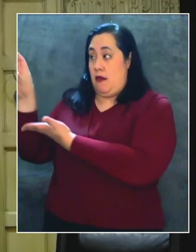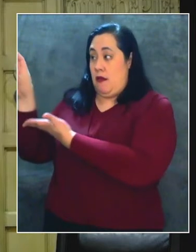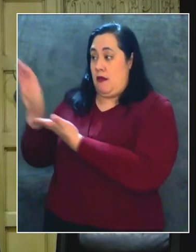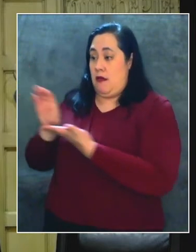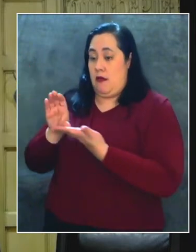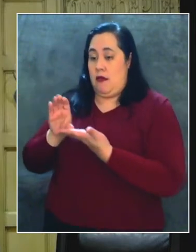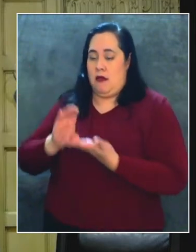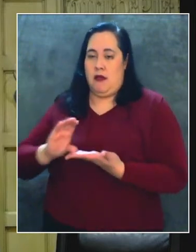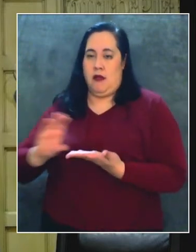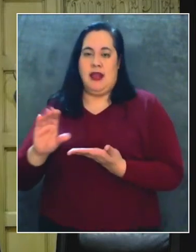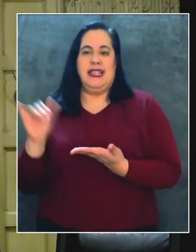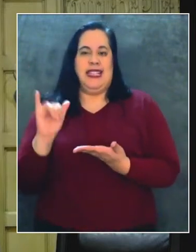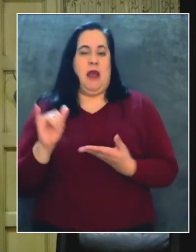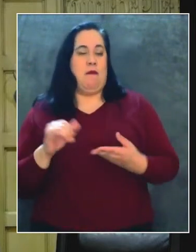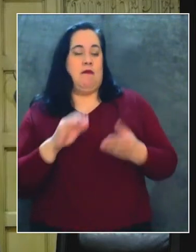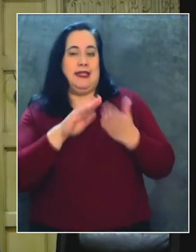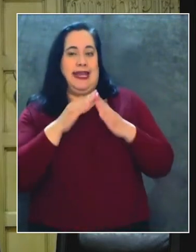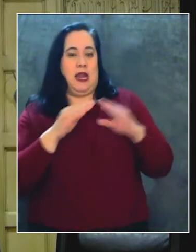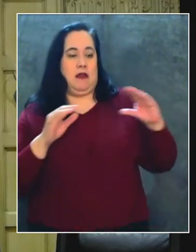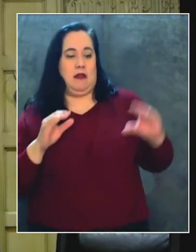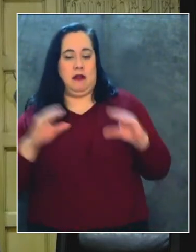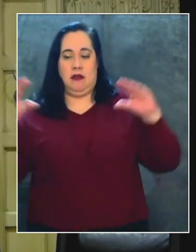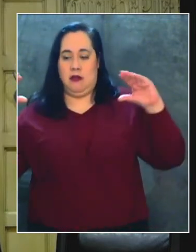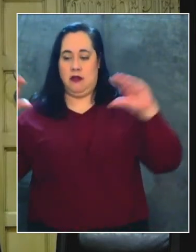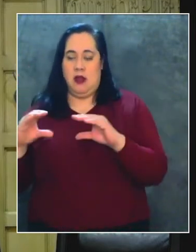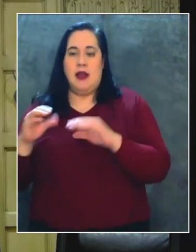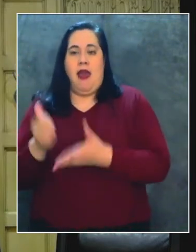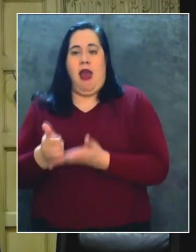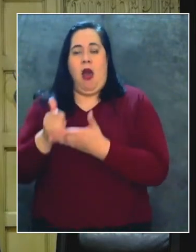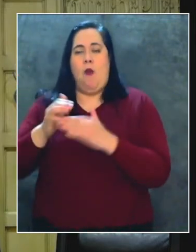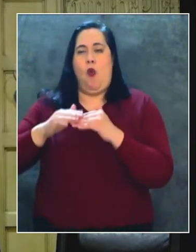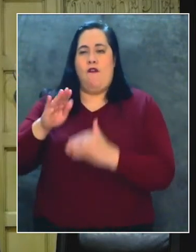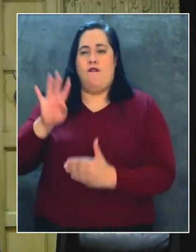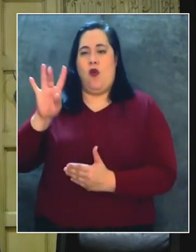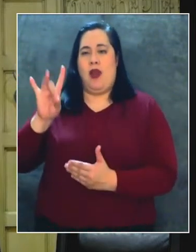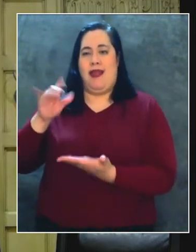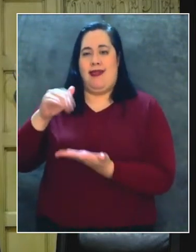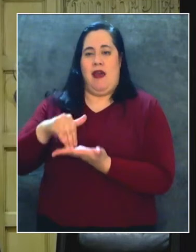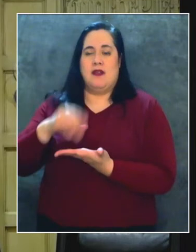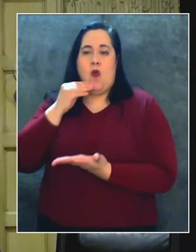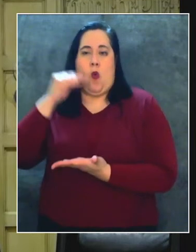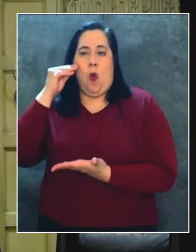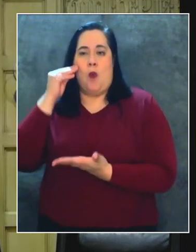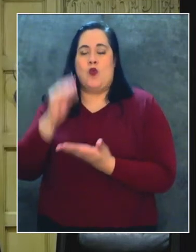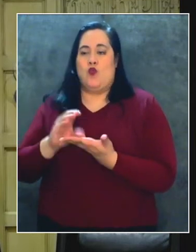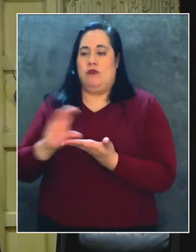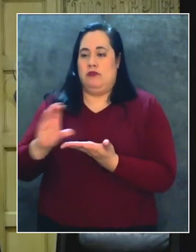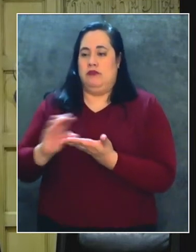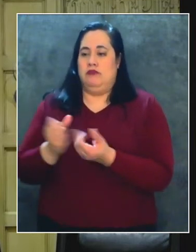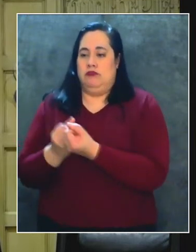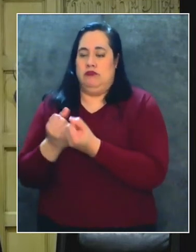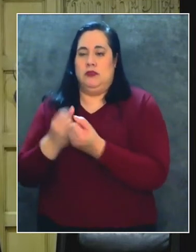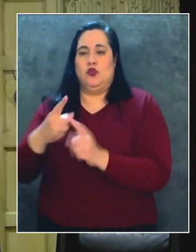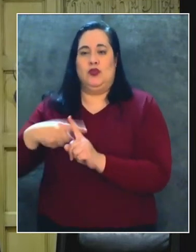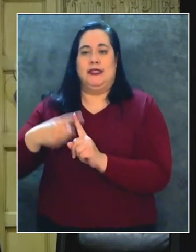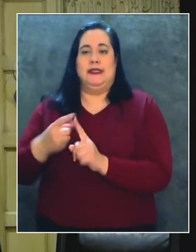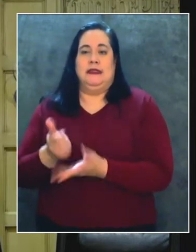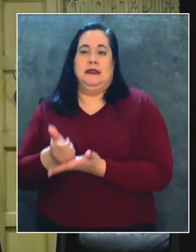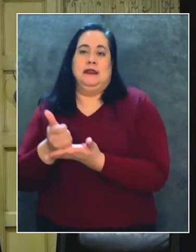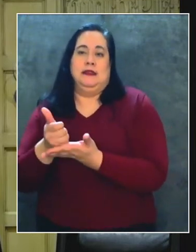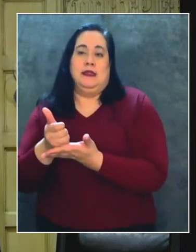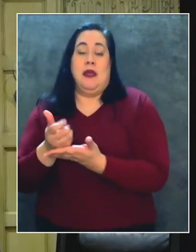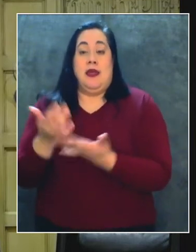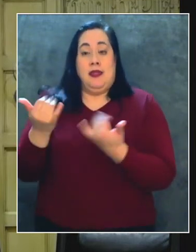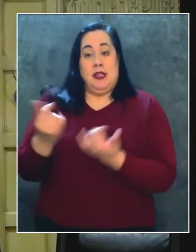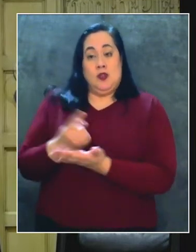municipales, para ayudar a más de 48,000 hogares con subsidios para la renta. Esta